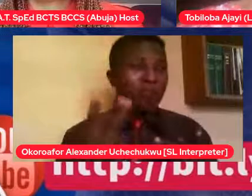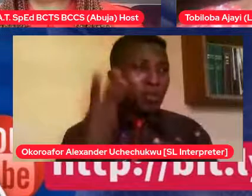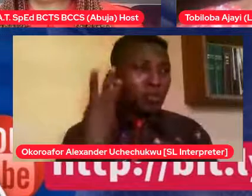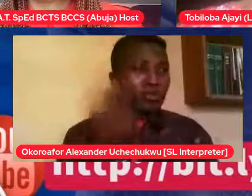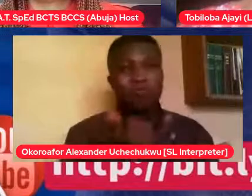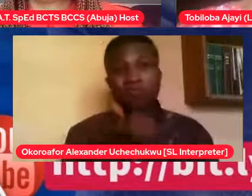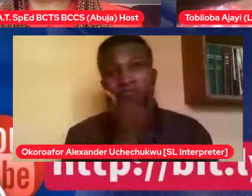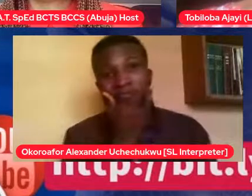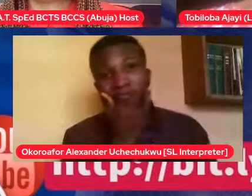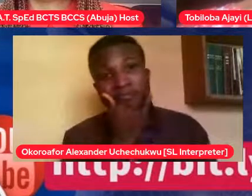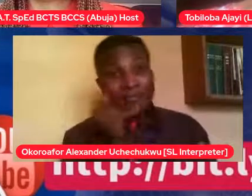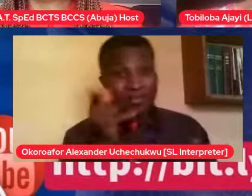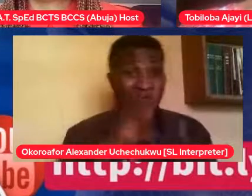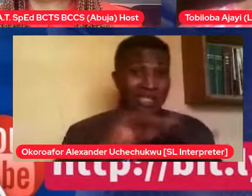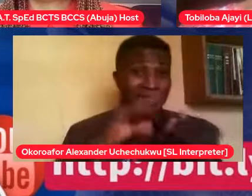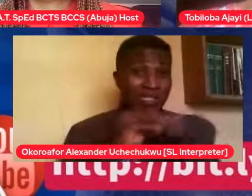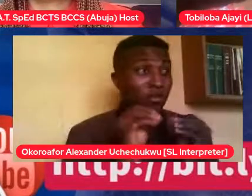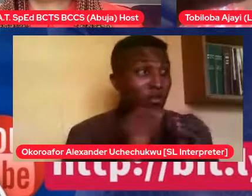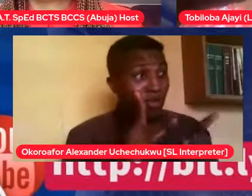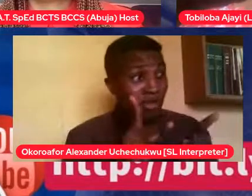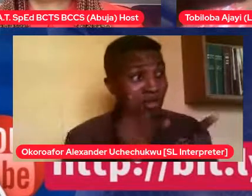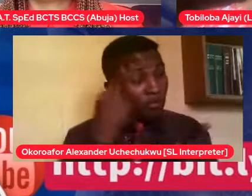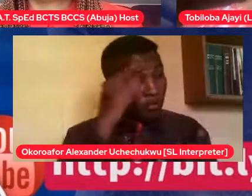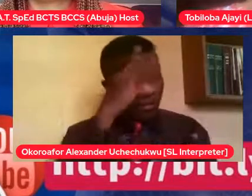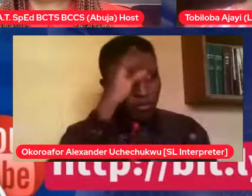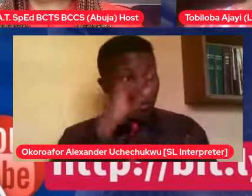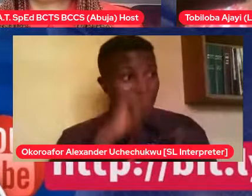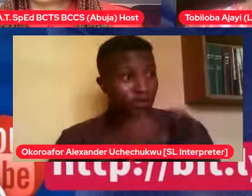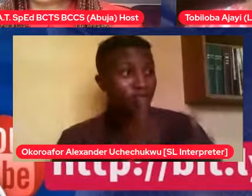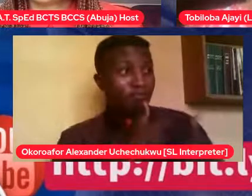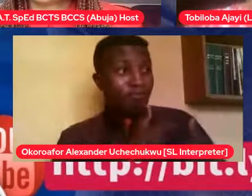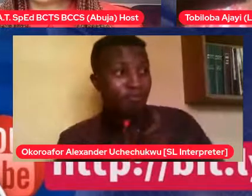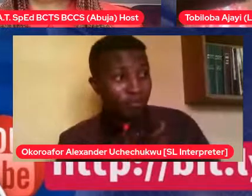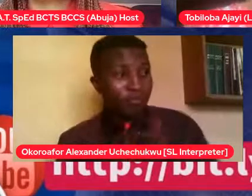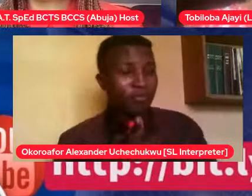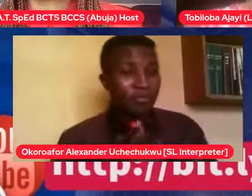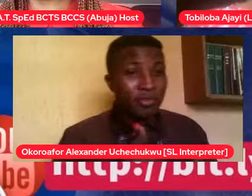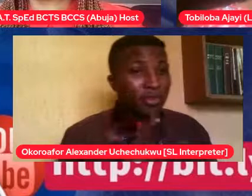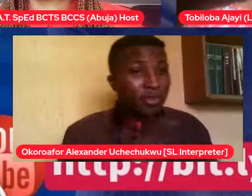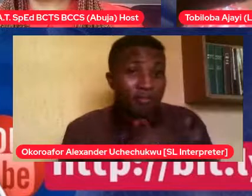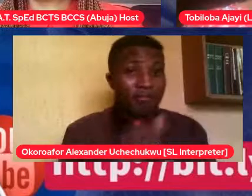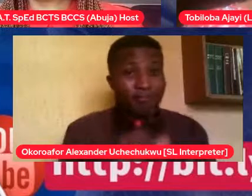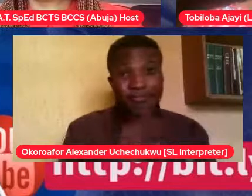And I didn't realize that people did not expect